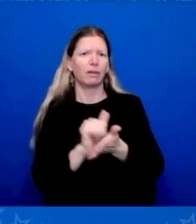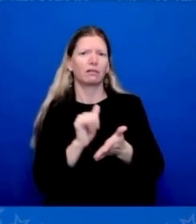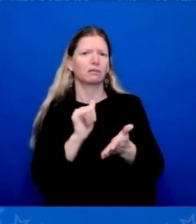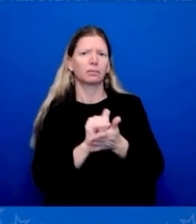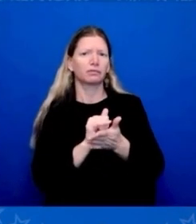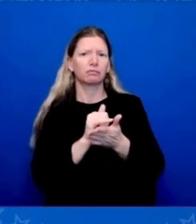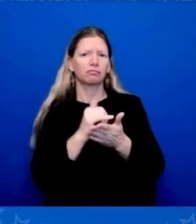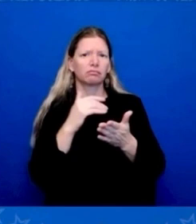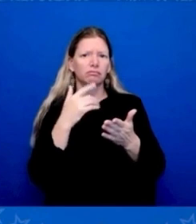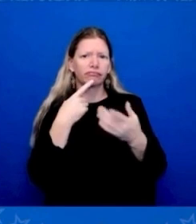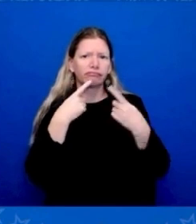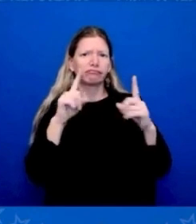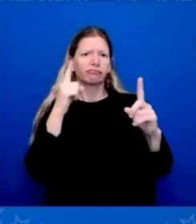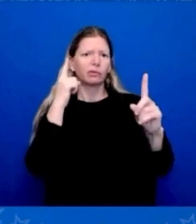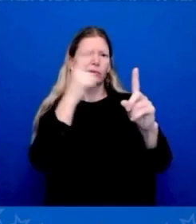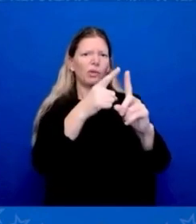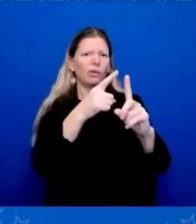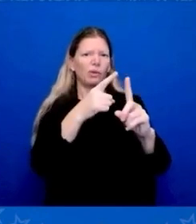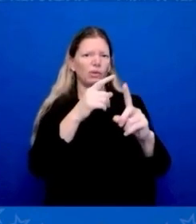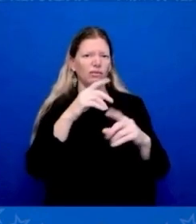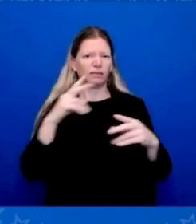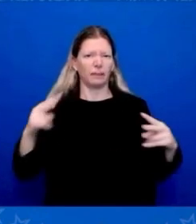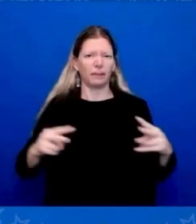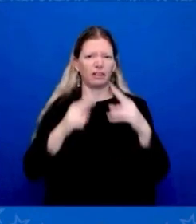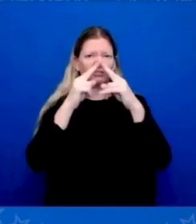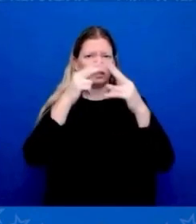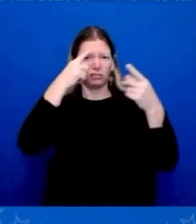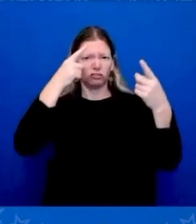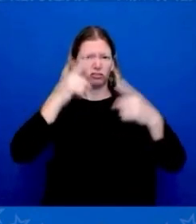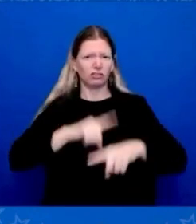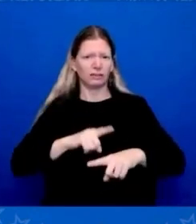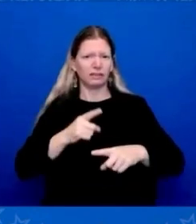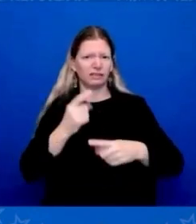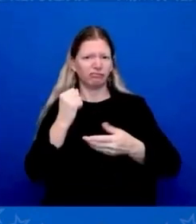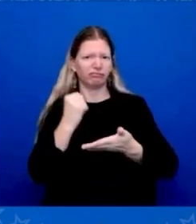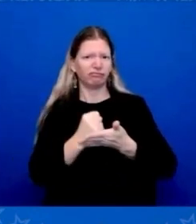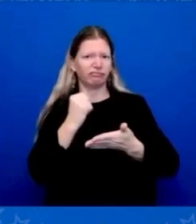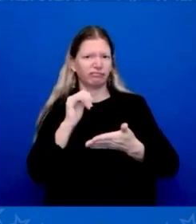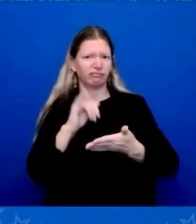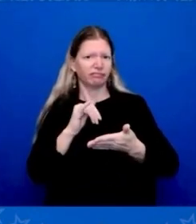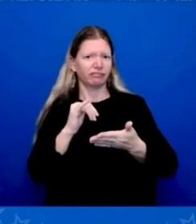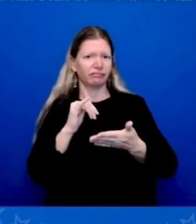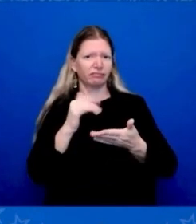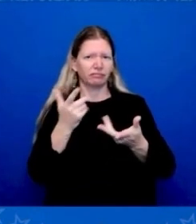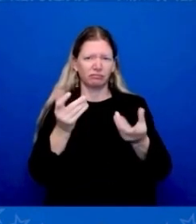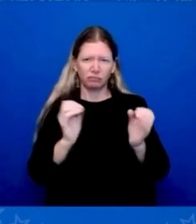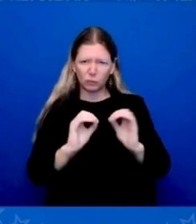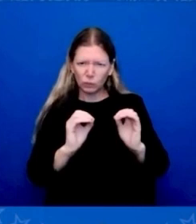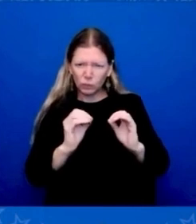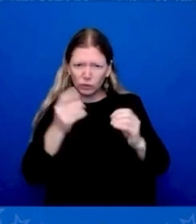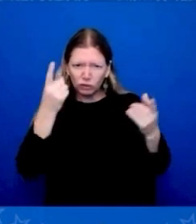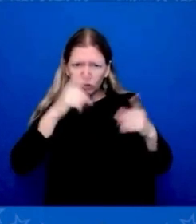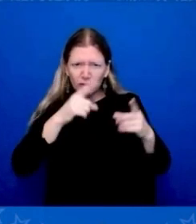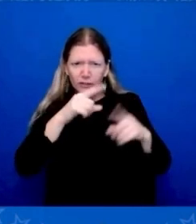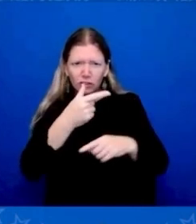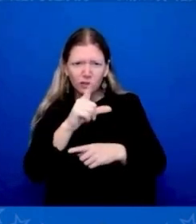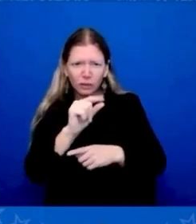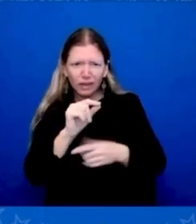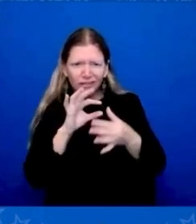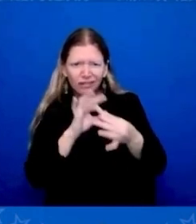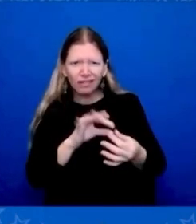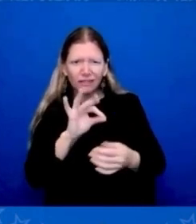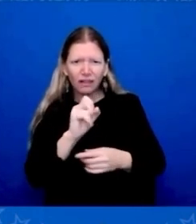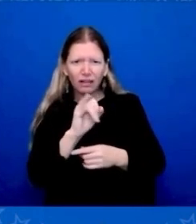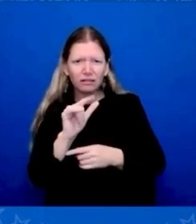are you about this lack of consensus? It wasn't so much an agreement that we would try to meet the goals of the